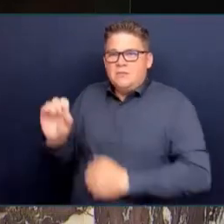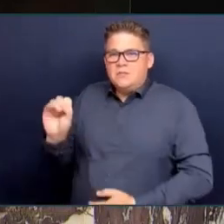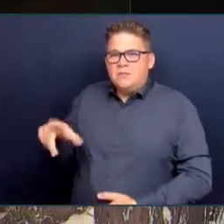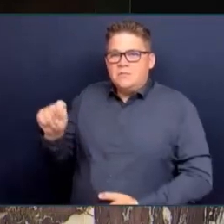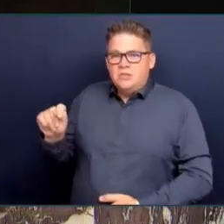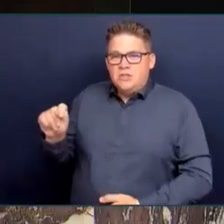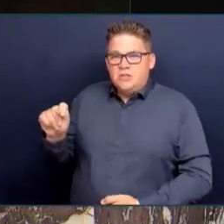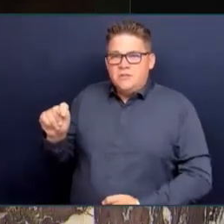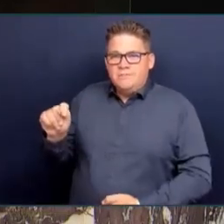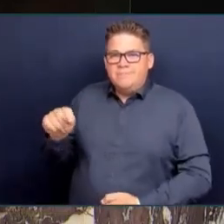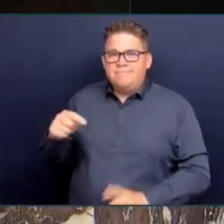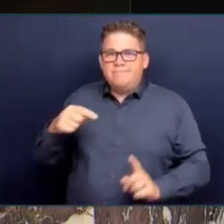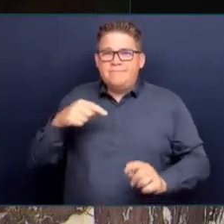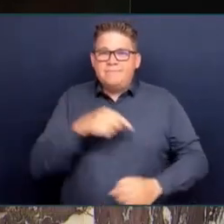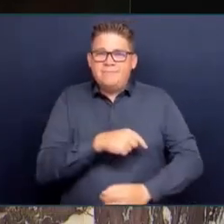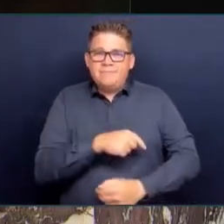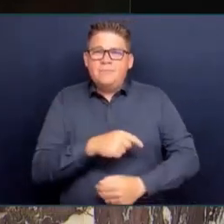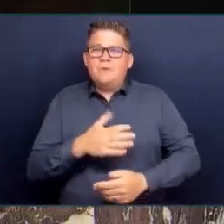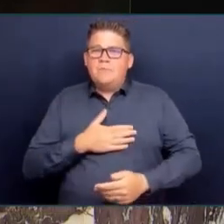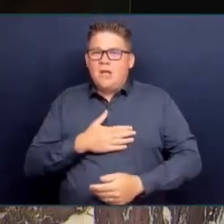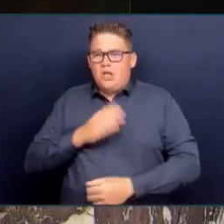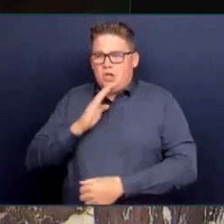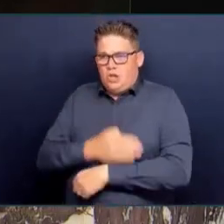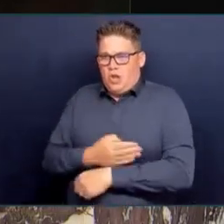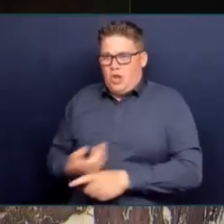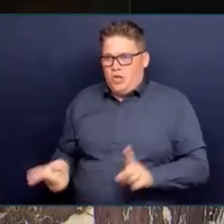my two little ones welcome. Thank you everyone.